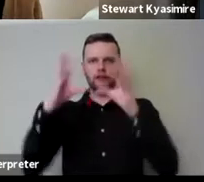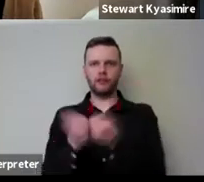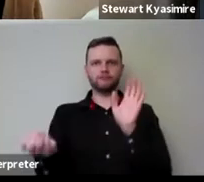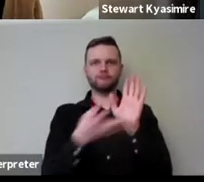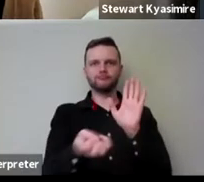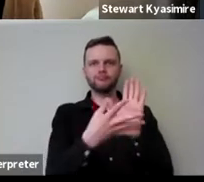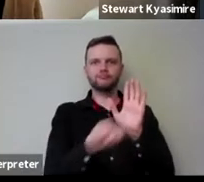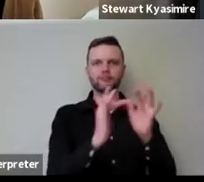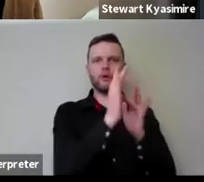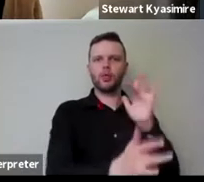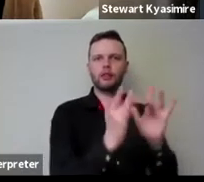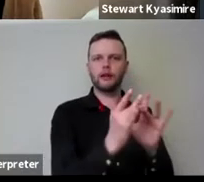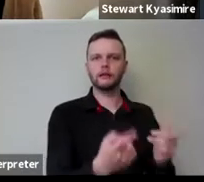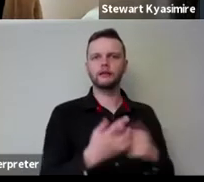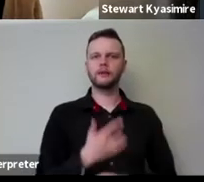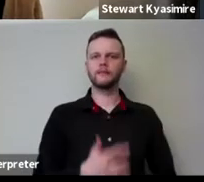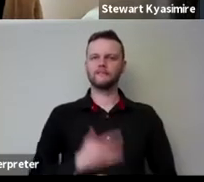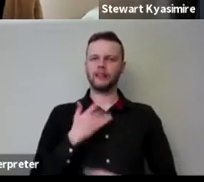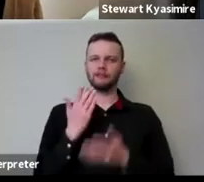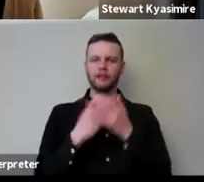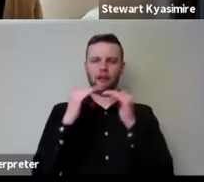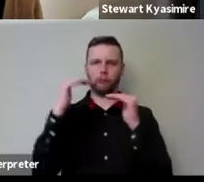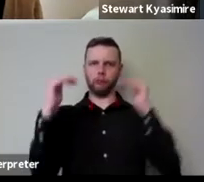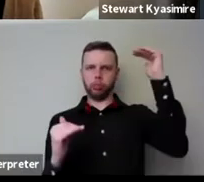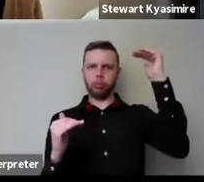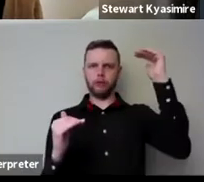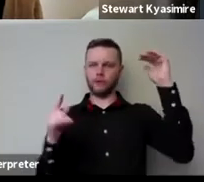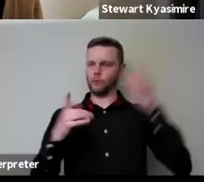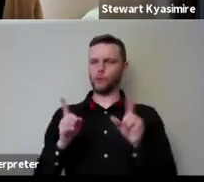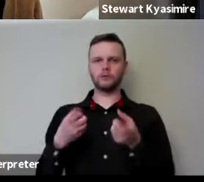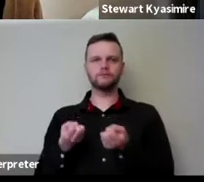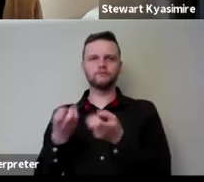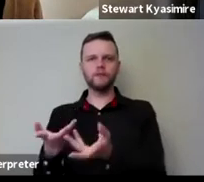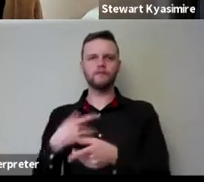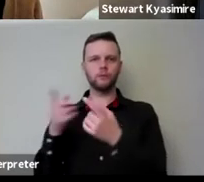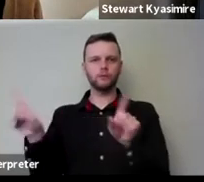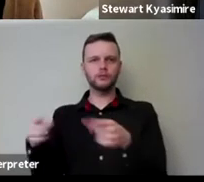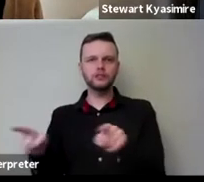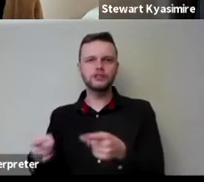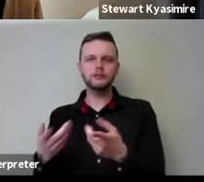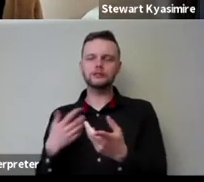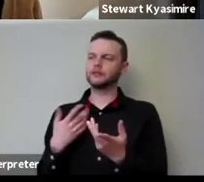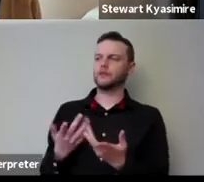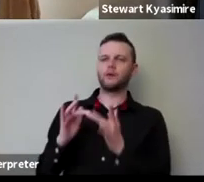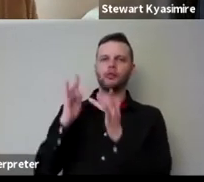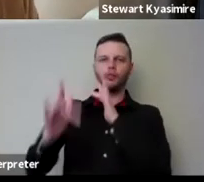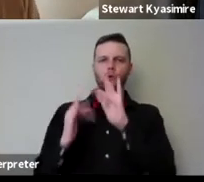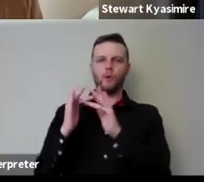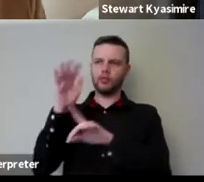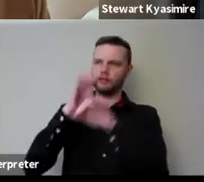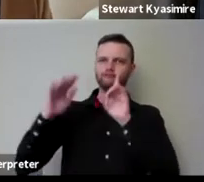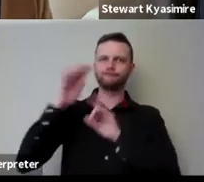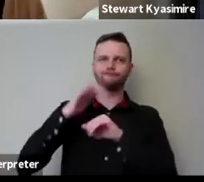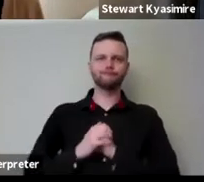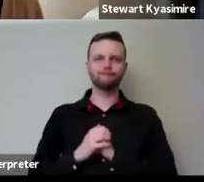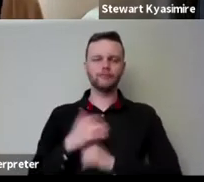is it's really brought up the inequality of of what is available to musicians in the online realm and it's